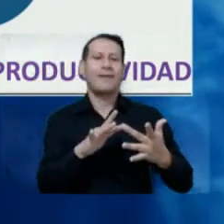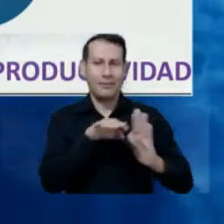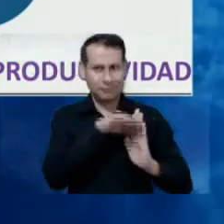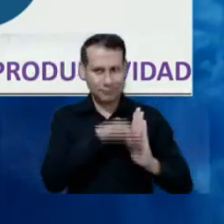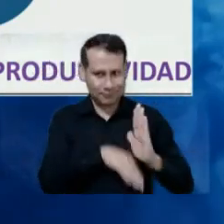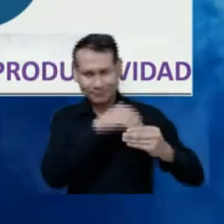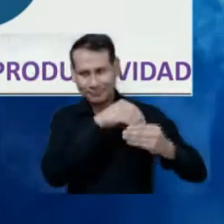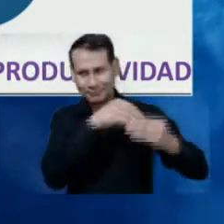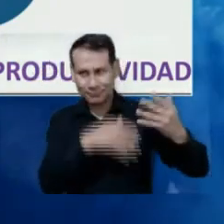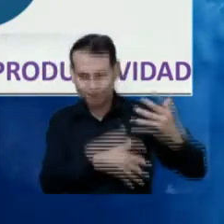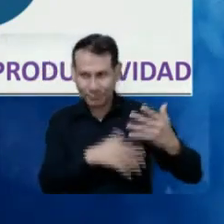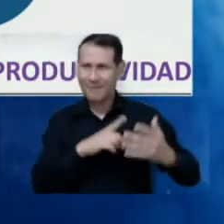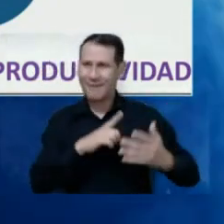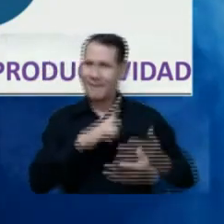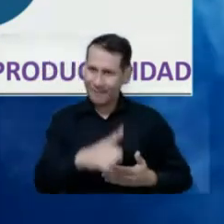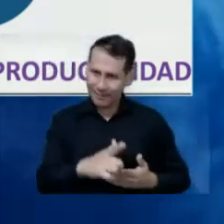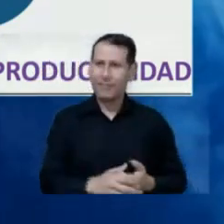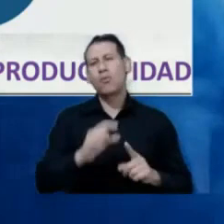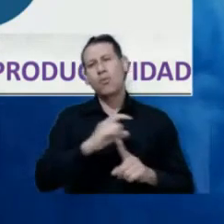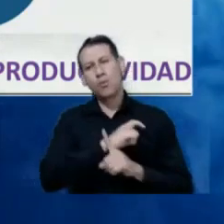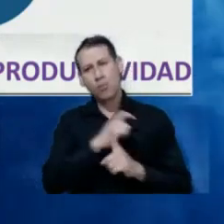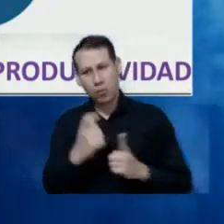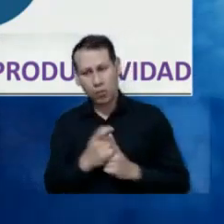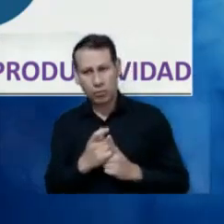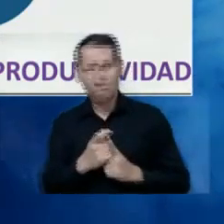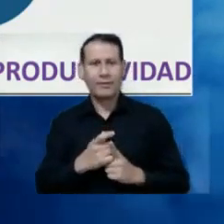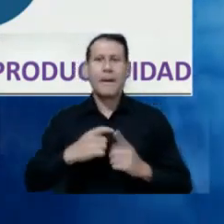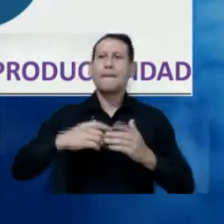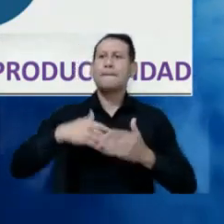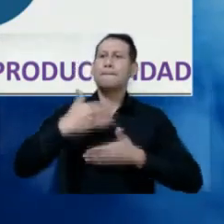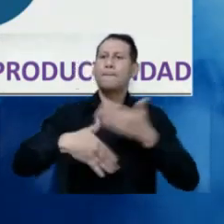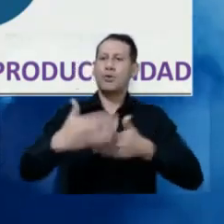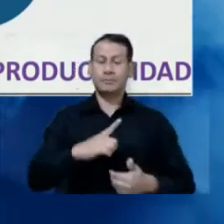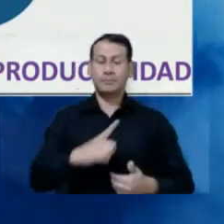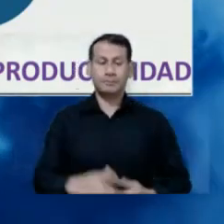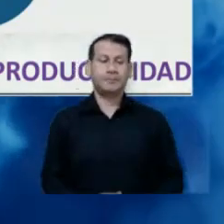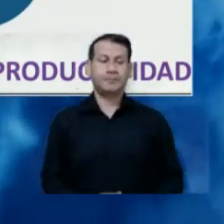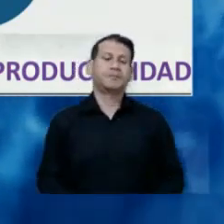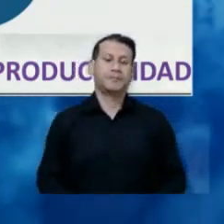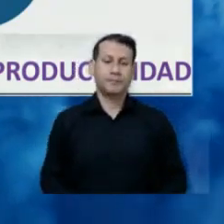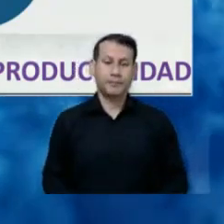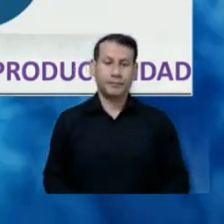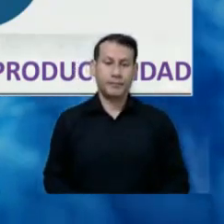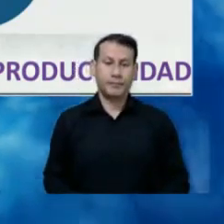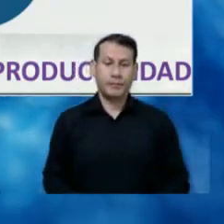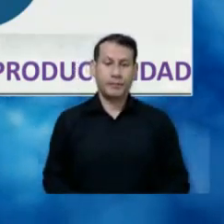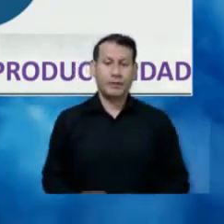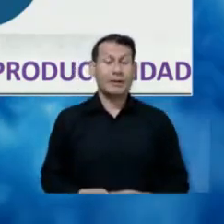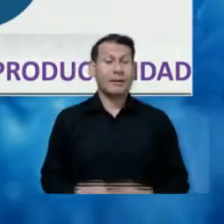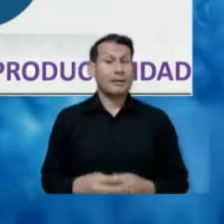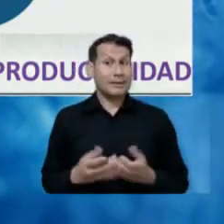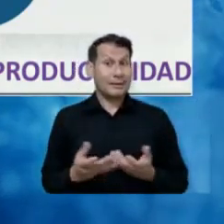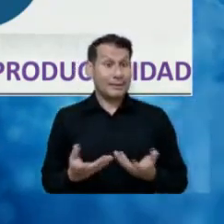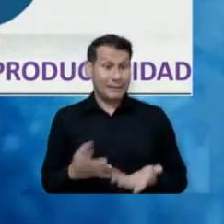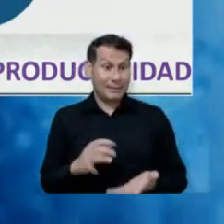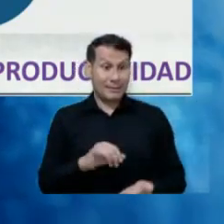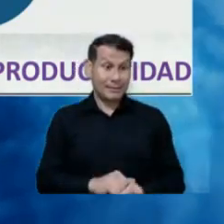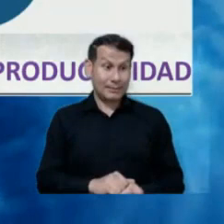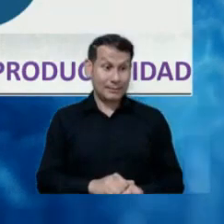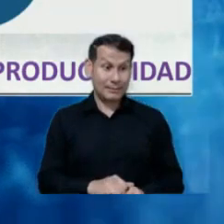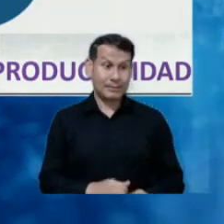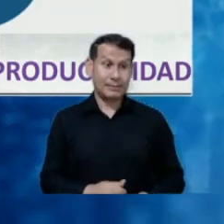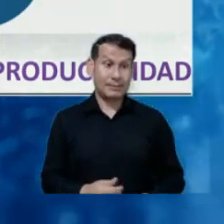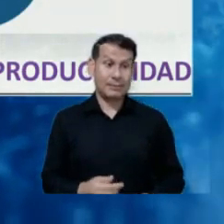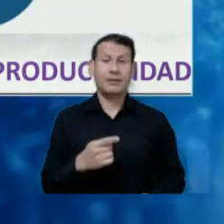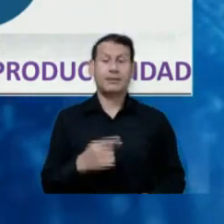leadership, culture, optimization of process, and talent. And the bottom discussion, at the very bottom of this, is regulation